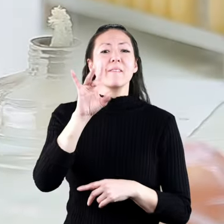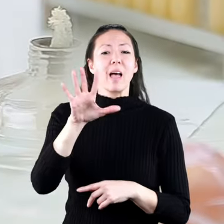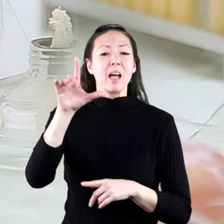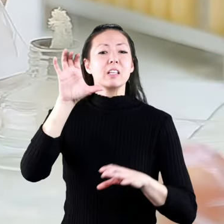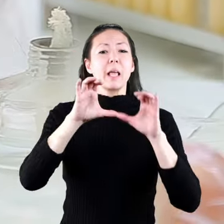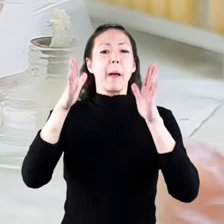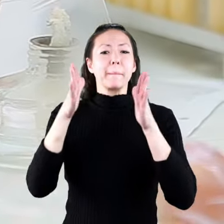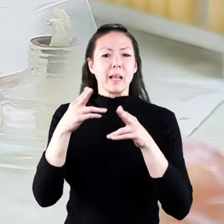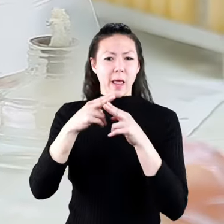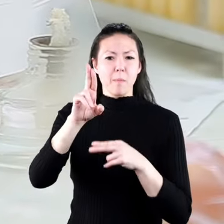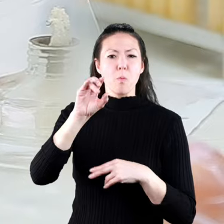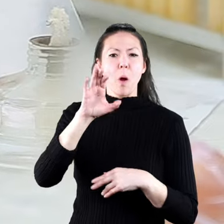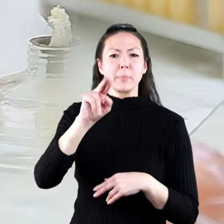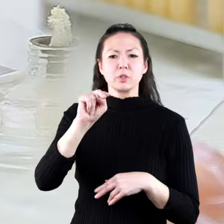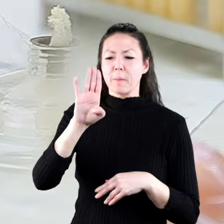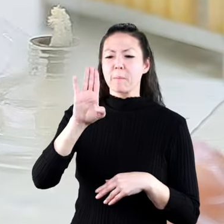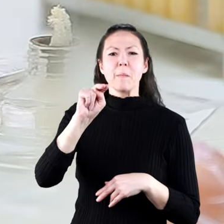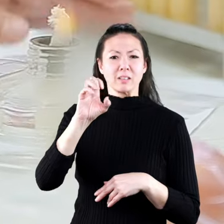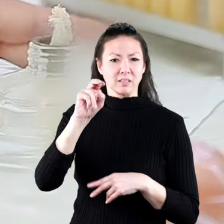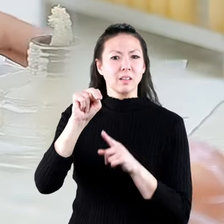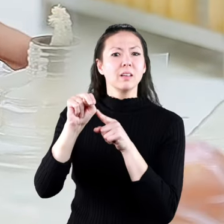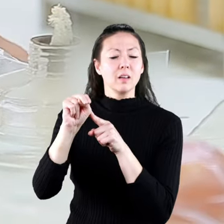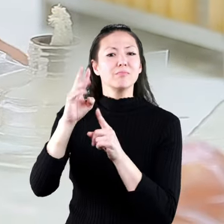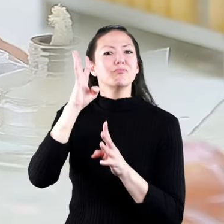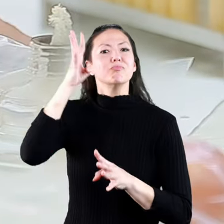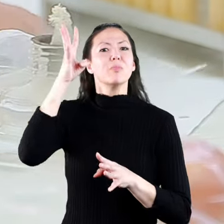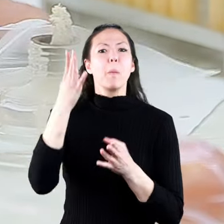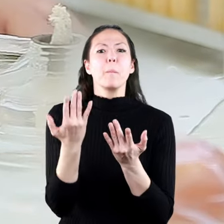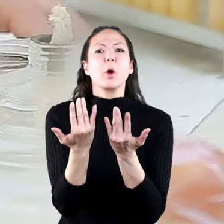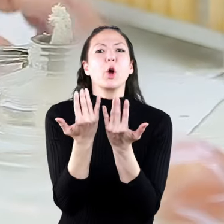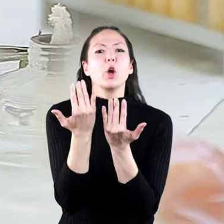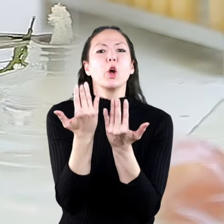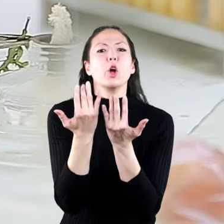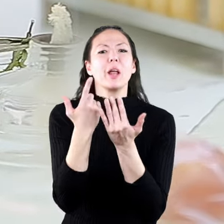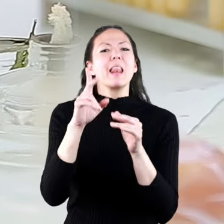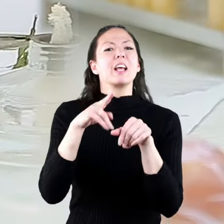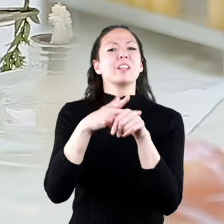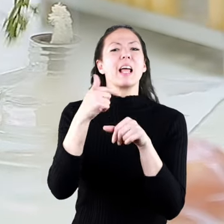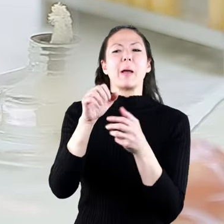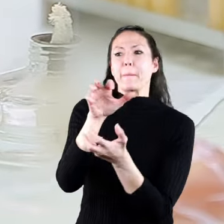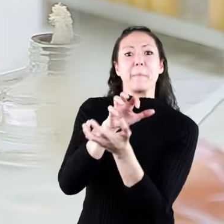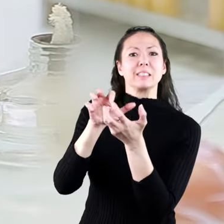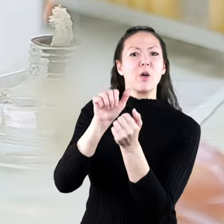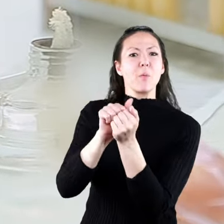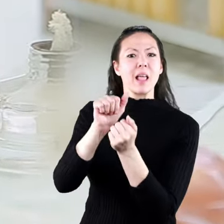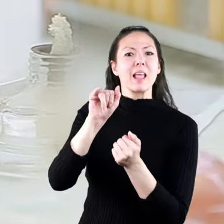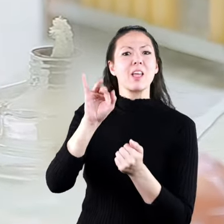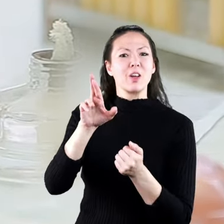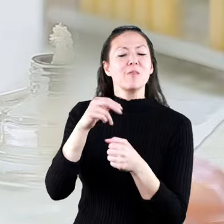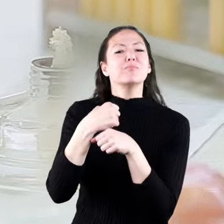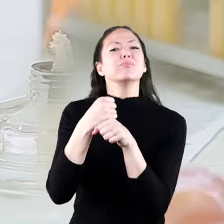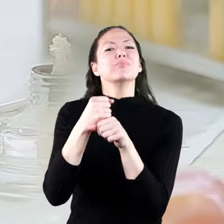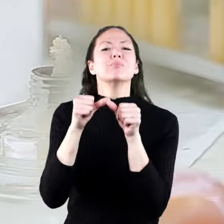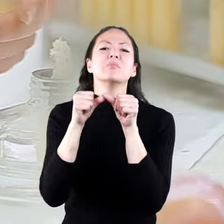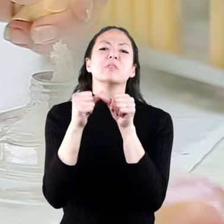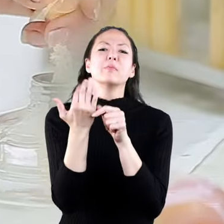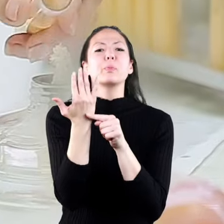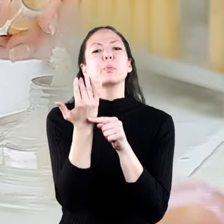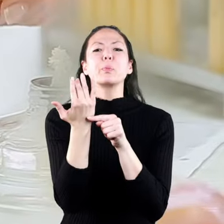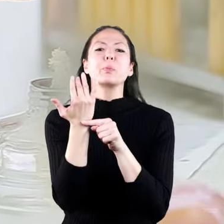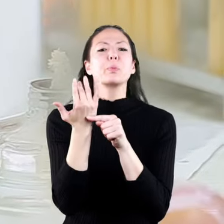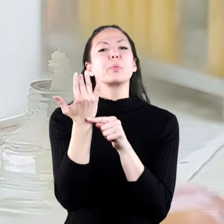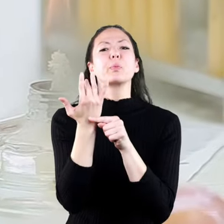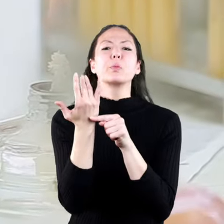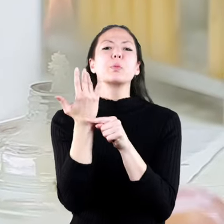1885, a chemist named Robert Bunsen created a burner, which used natural gas mixed with air to produce a steady